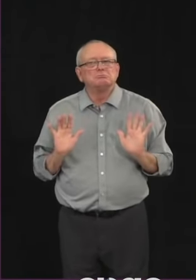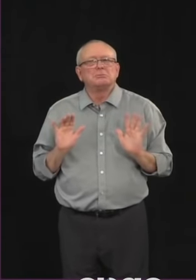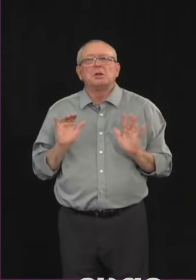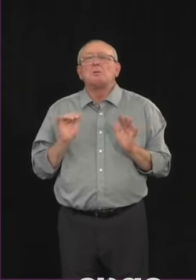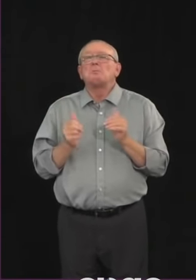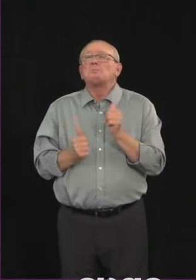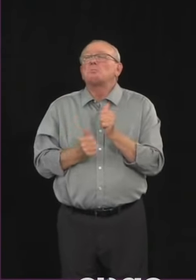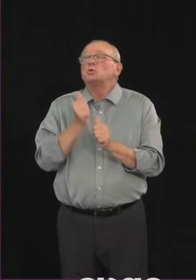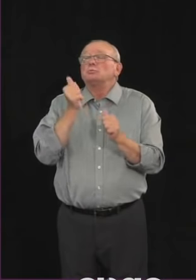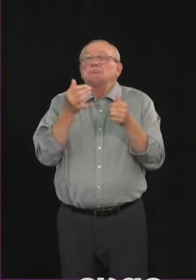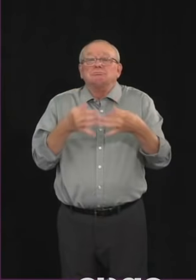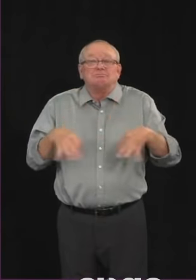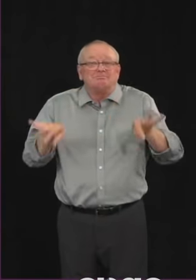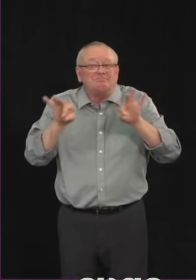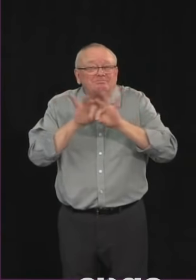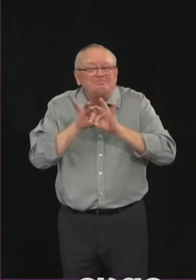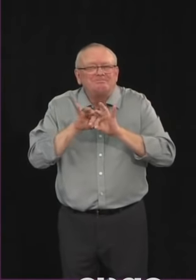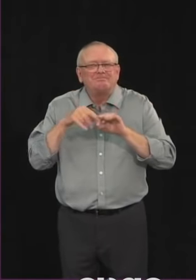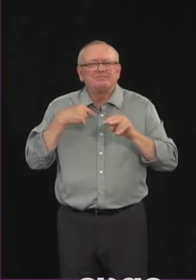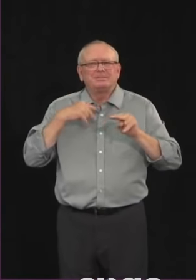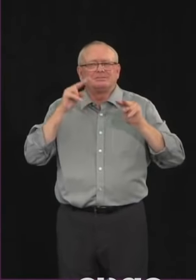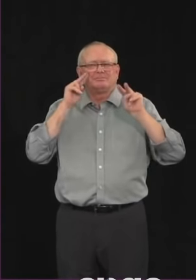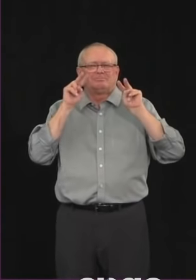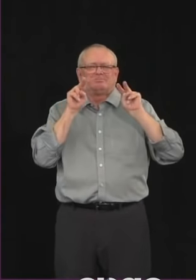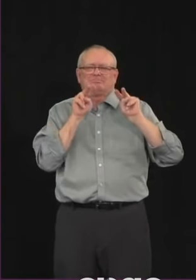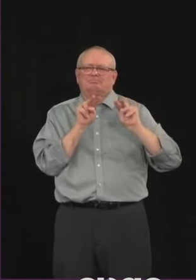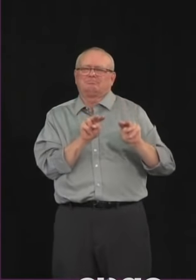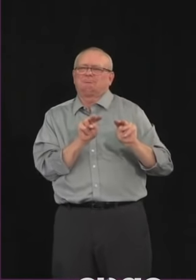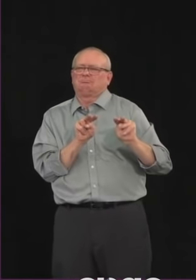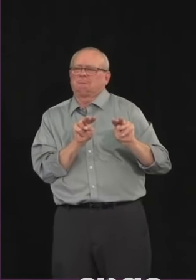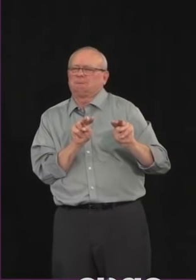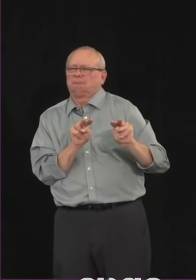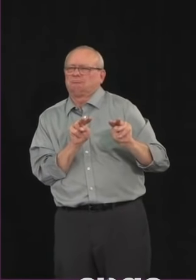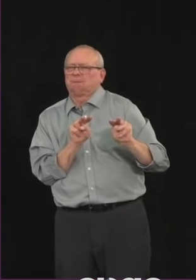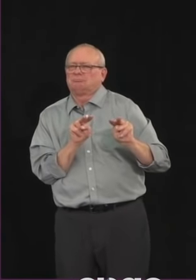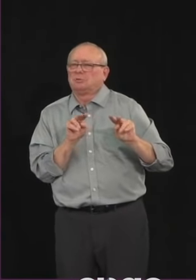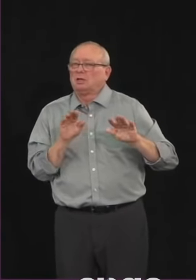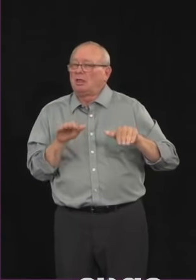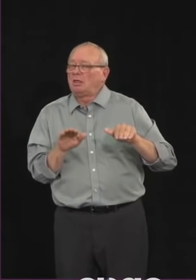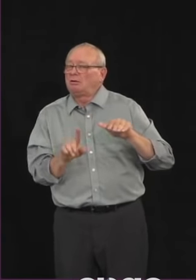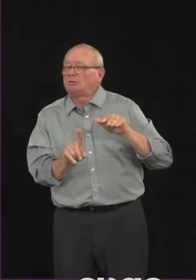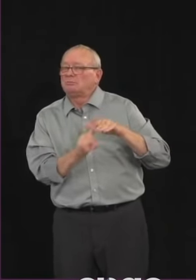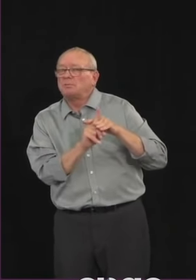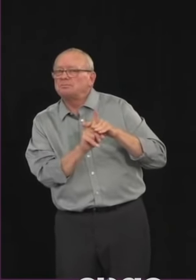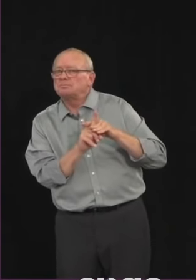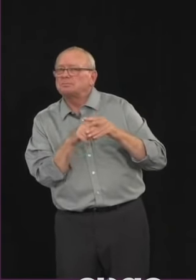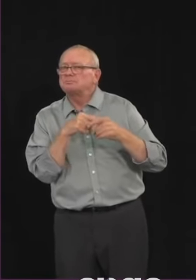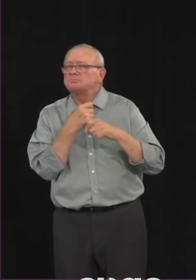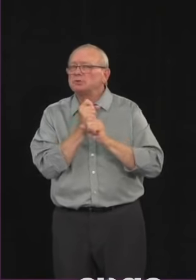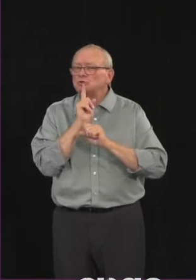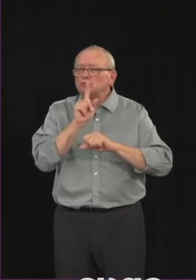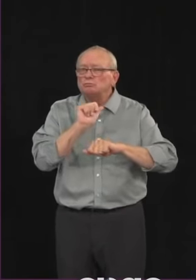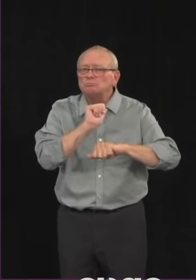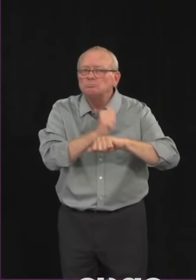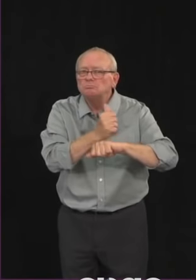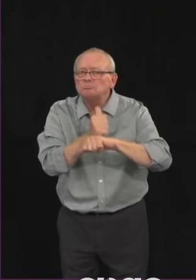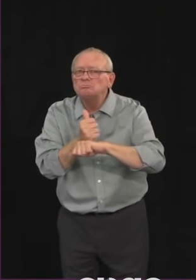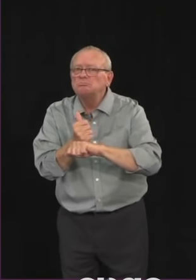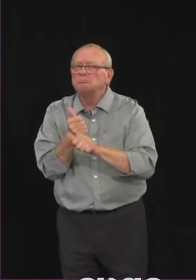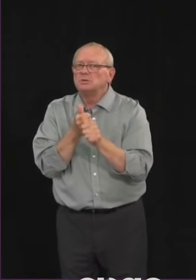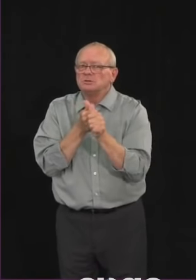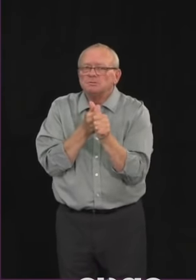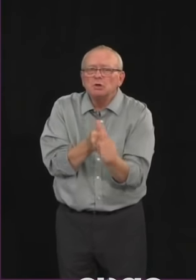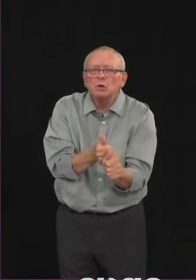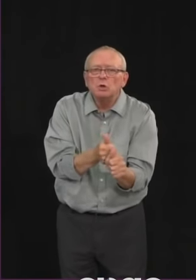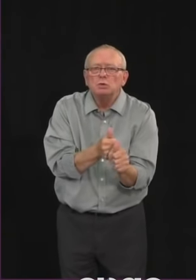even before there are any cases, making sure that all of the measures that are being taken to ensure that spread is minimized to protect